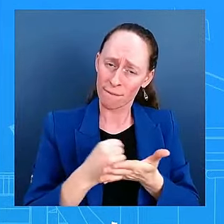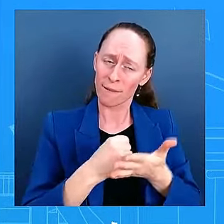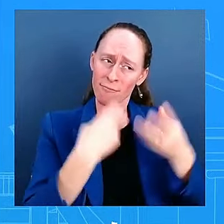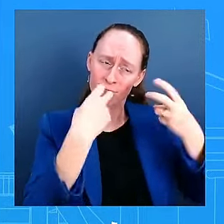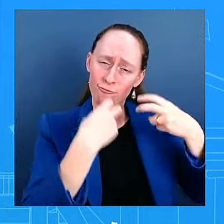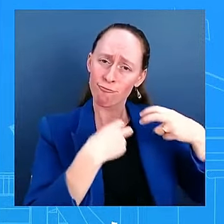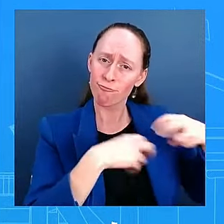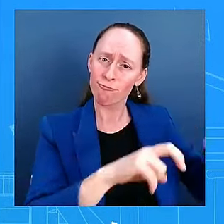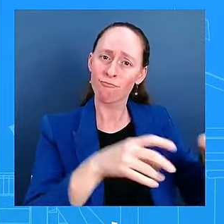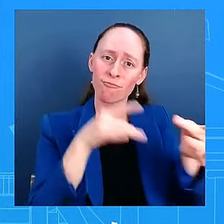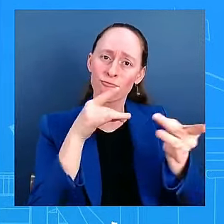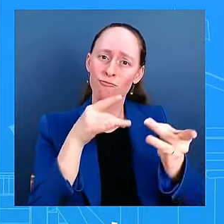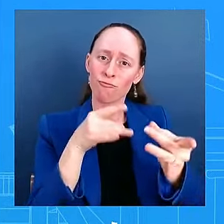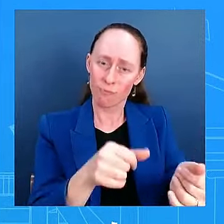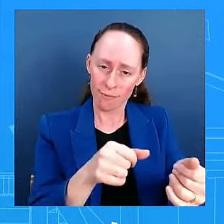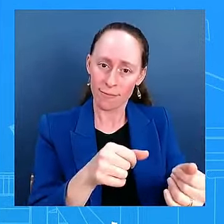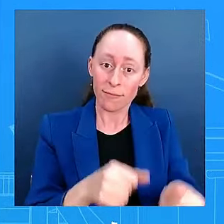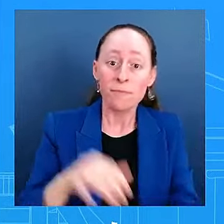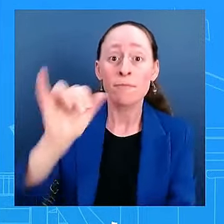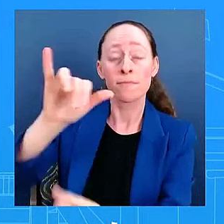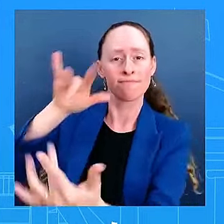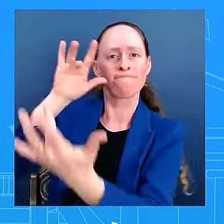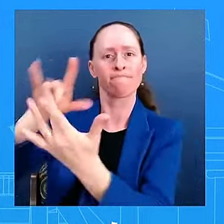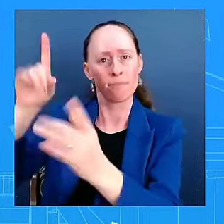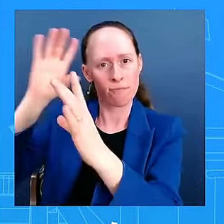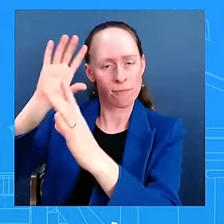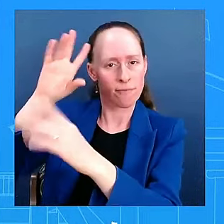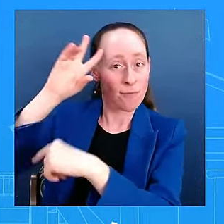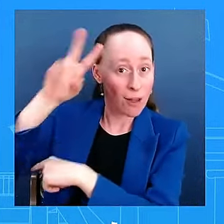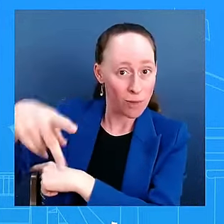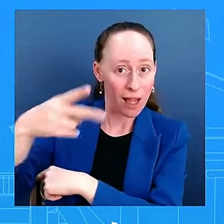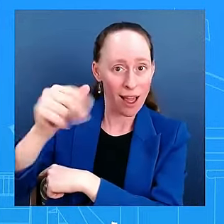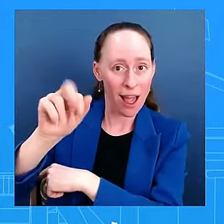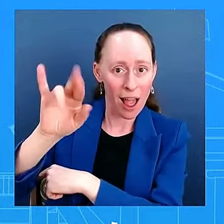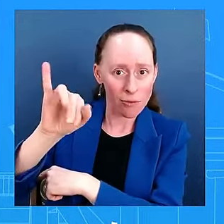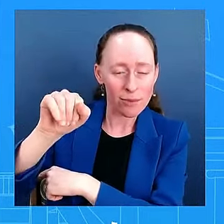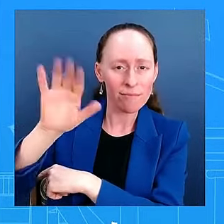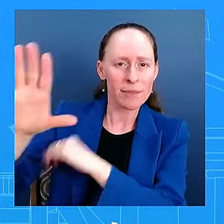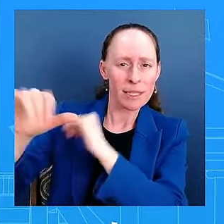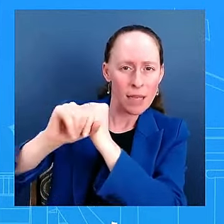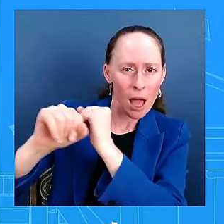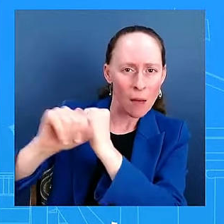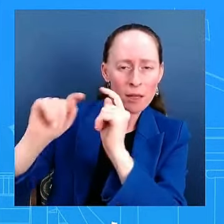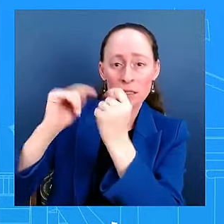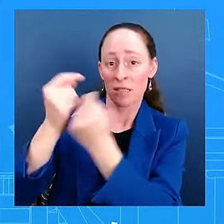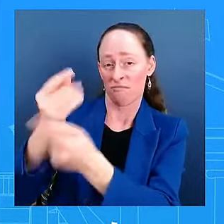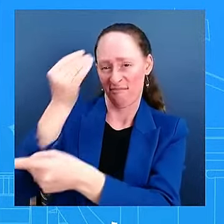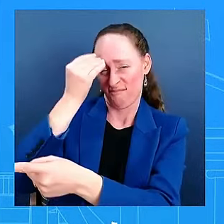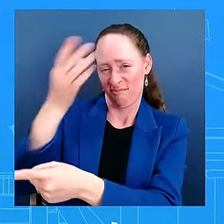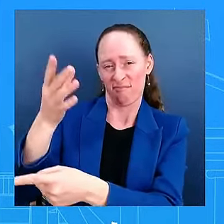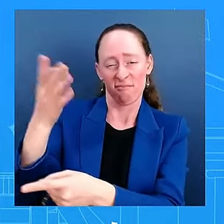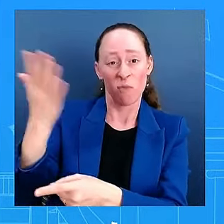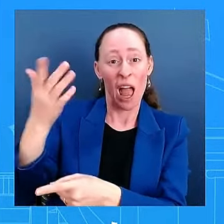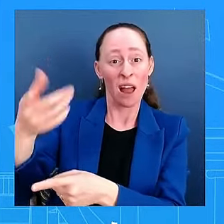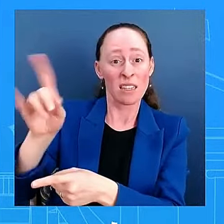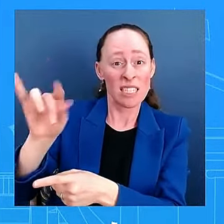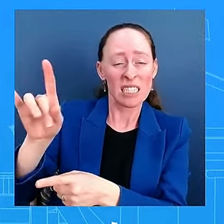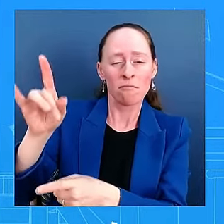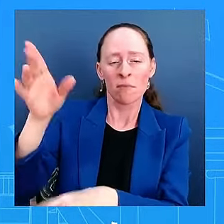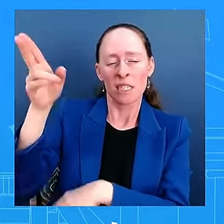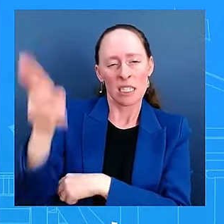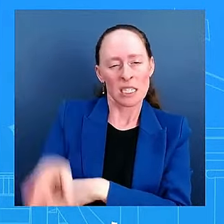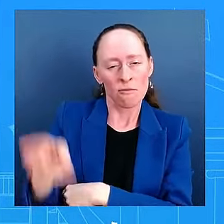on a historic, inspiring campaign. And for some people, this election is a time of victory,